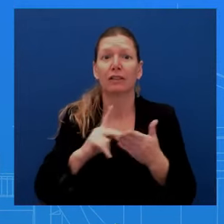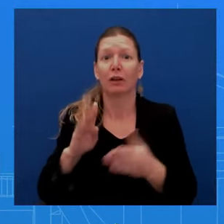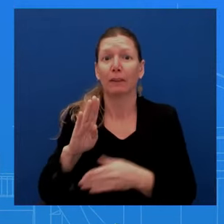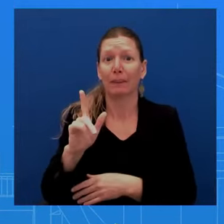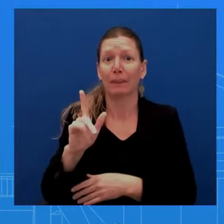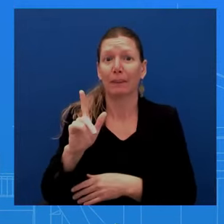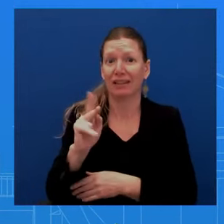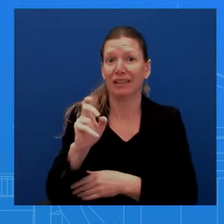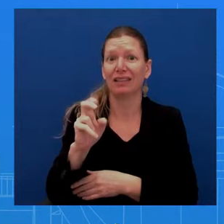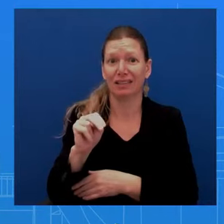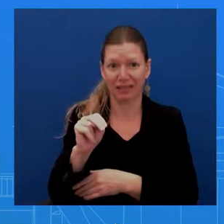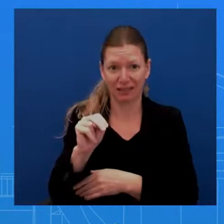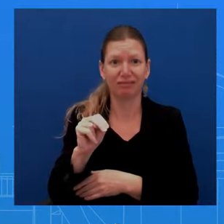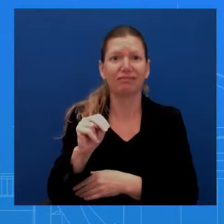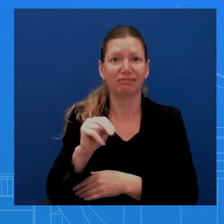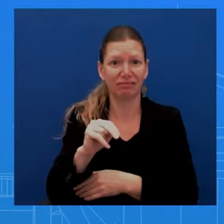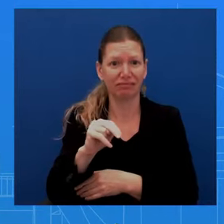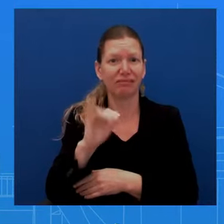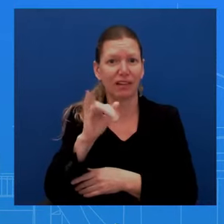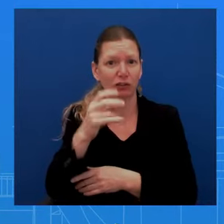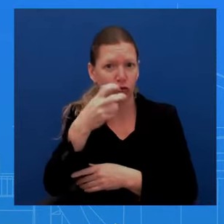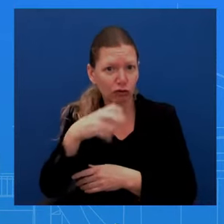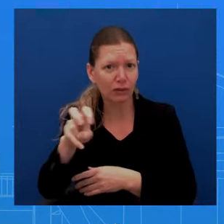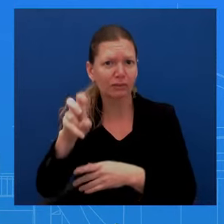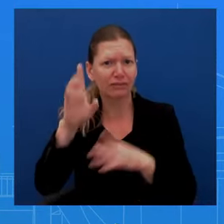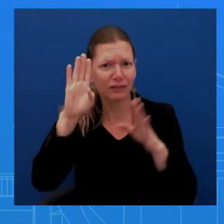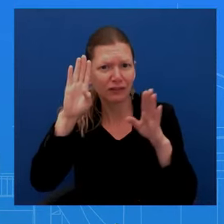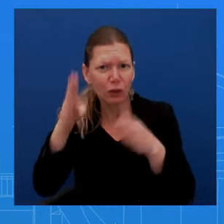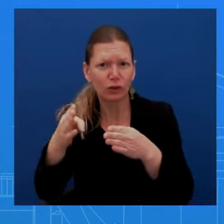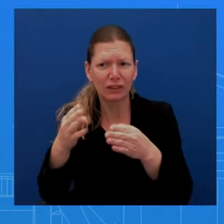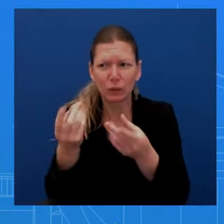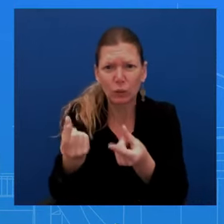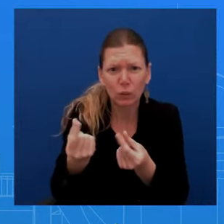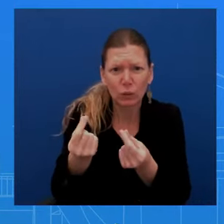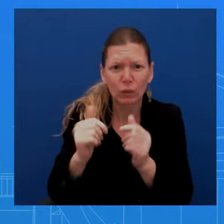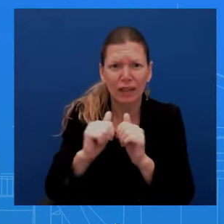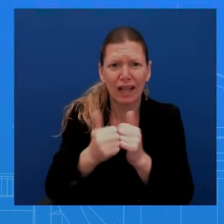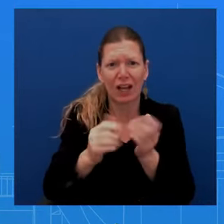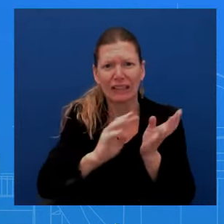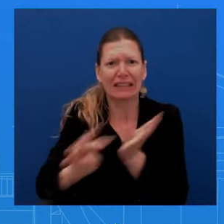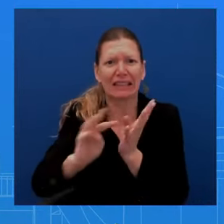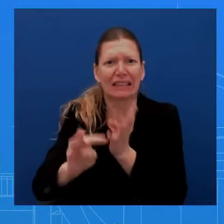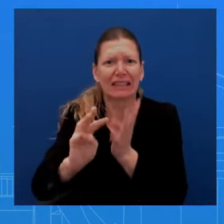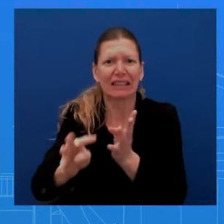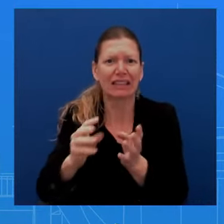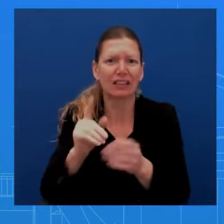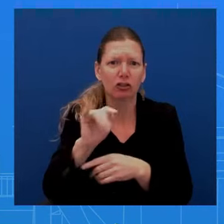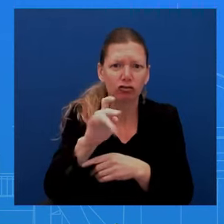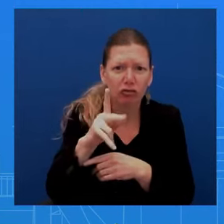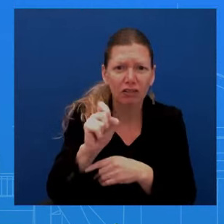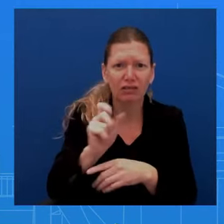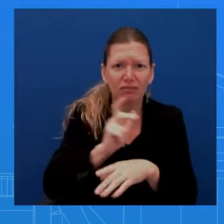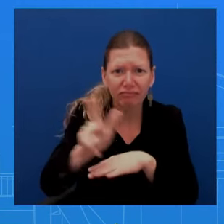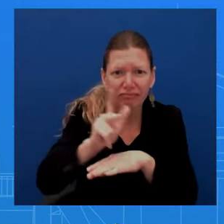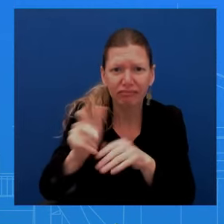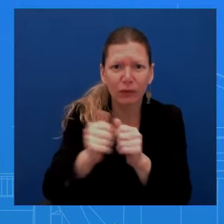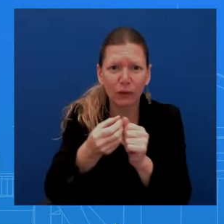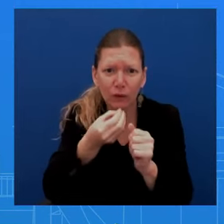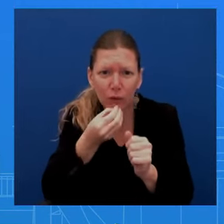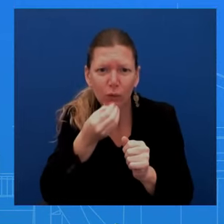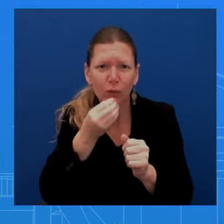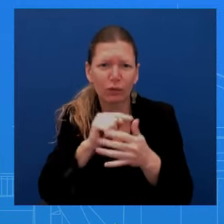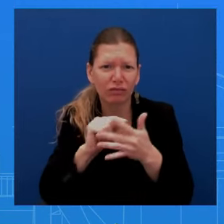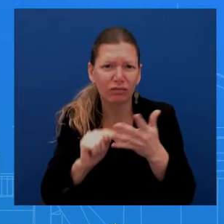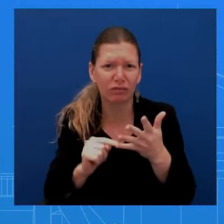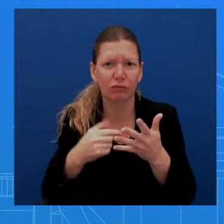with which those trucks are getting in. Now, we're grateful that the Israelis have opened up now Karim Shalom. That, uh, allows a second venue, but